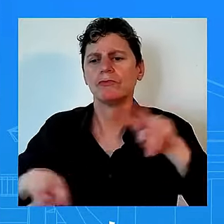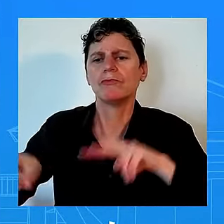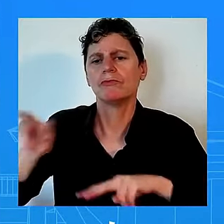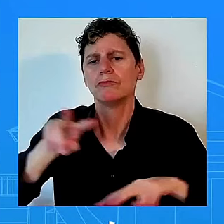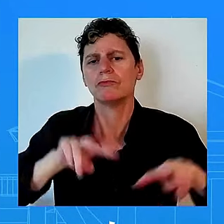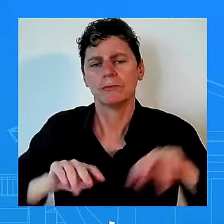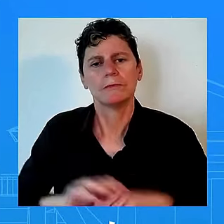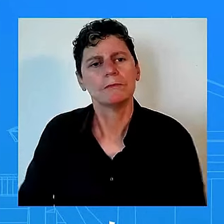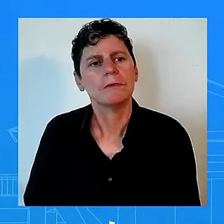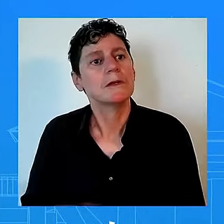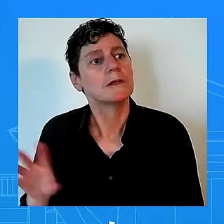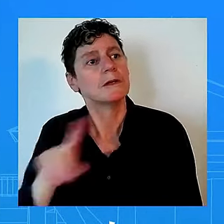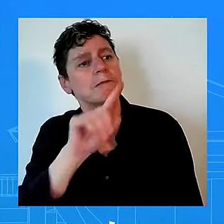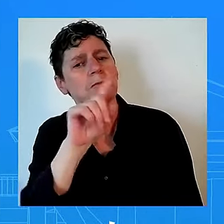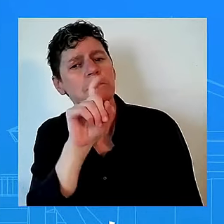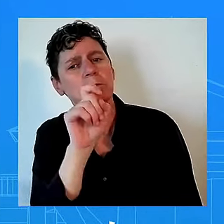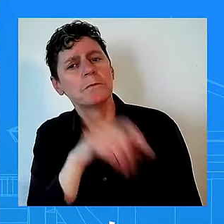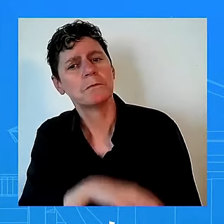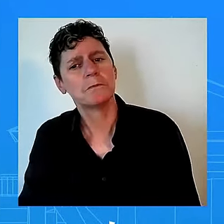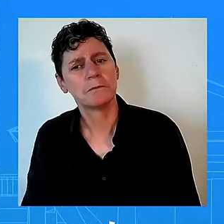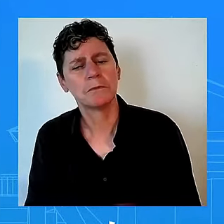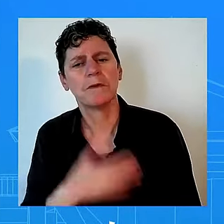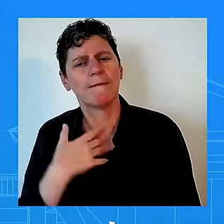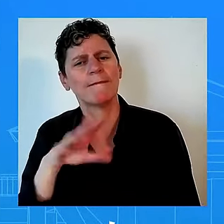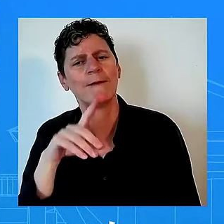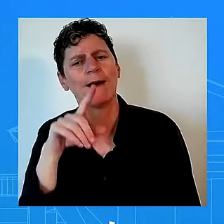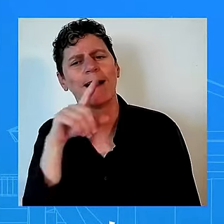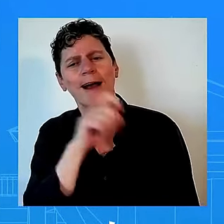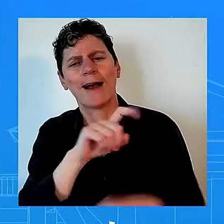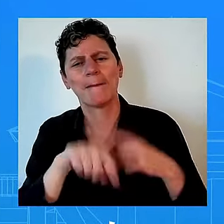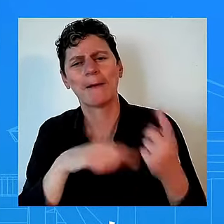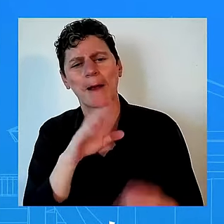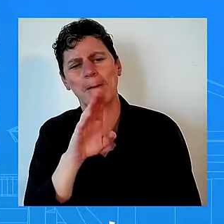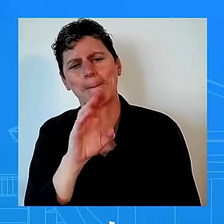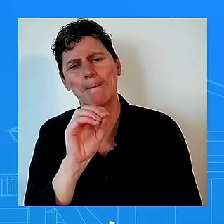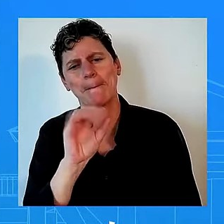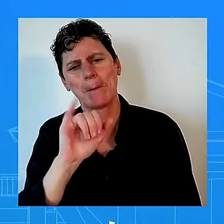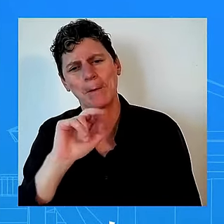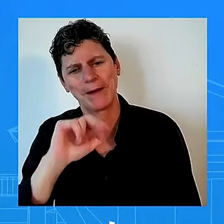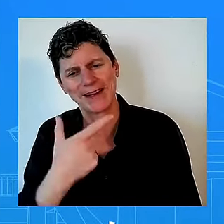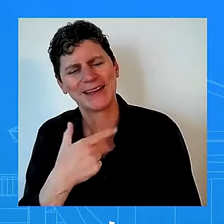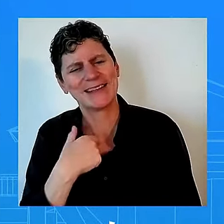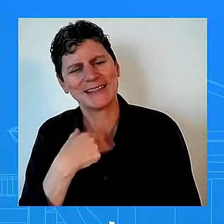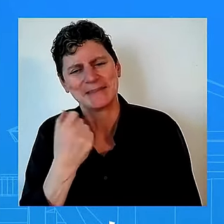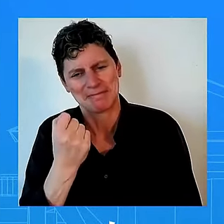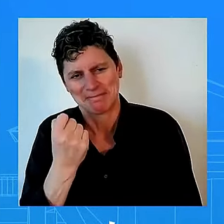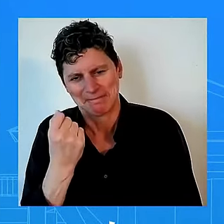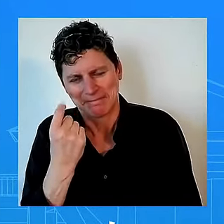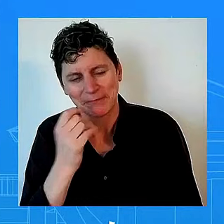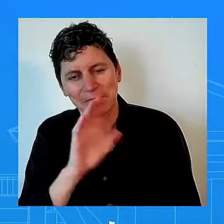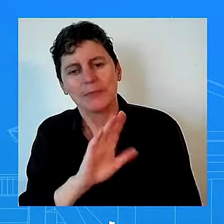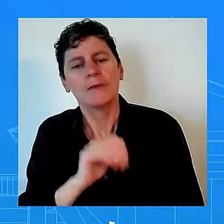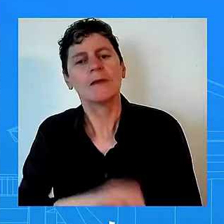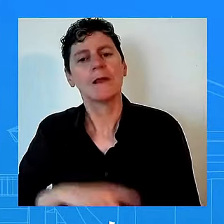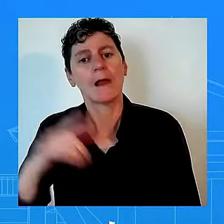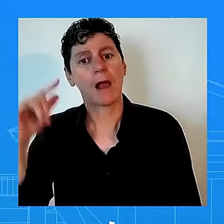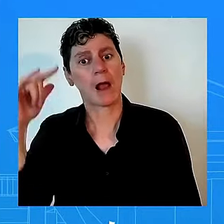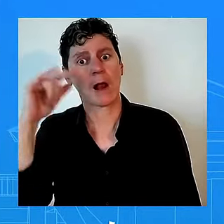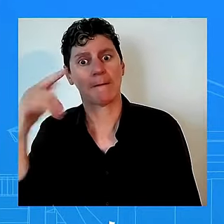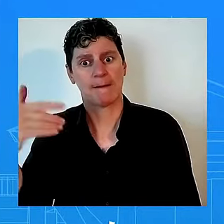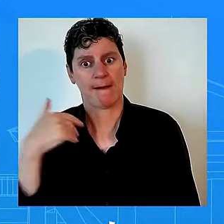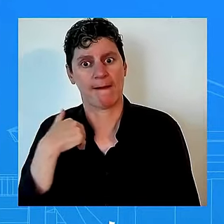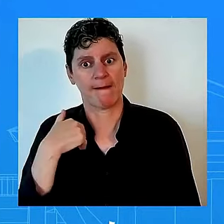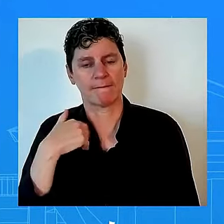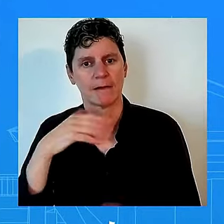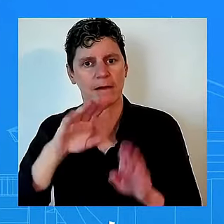related questions in this job the door that blew off the plane number of compliance issues there are two astronauts who are literally stuck